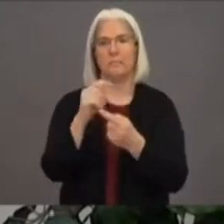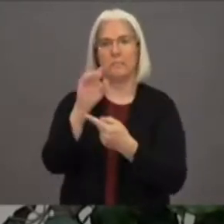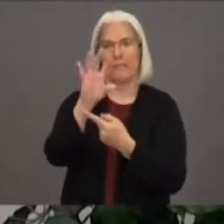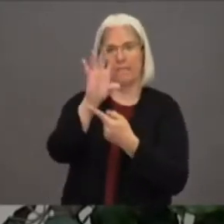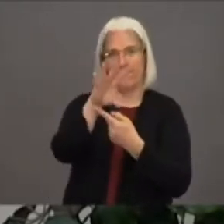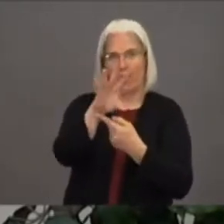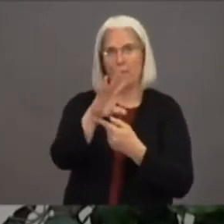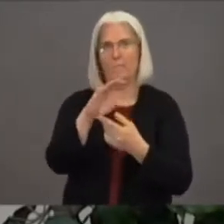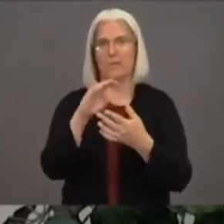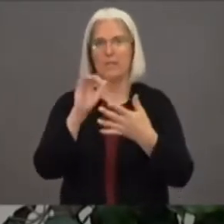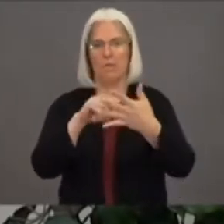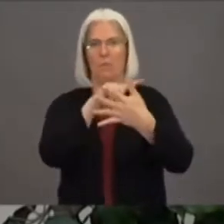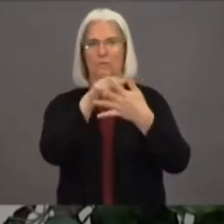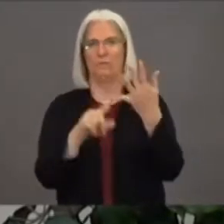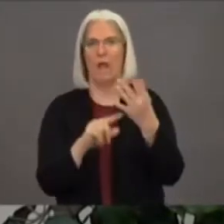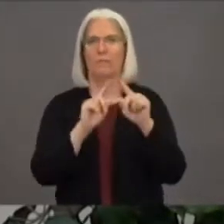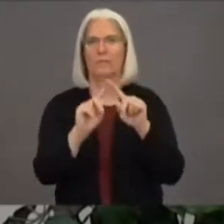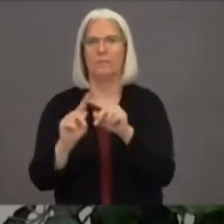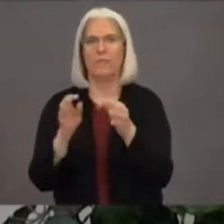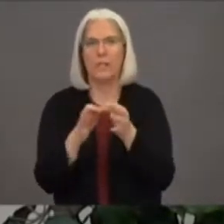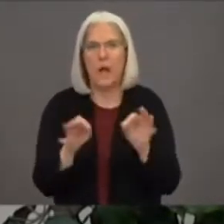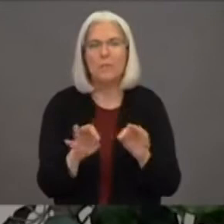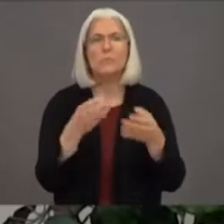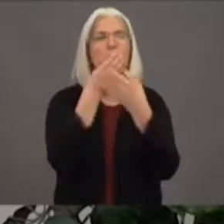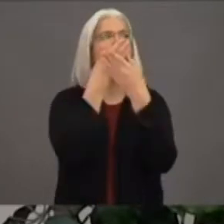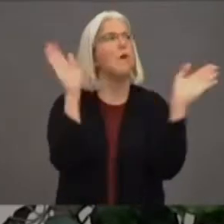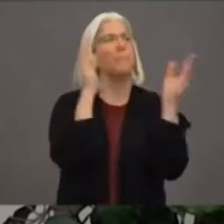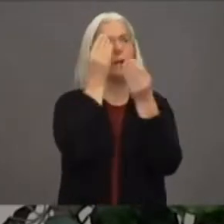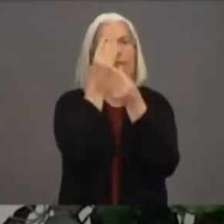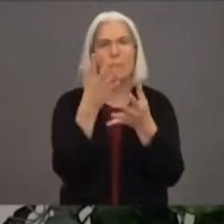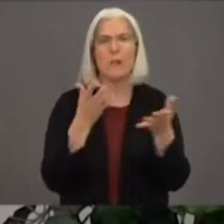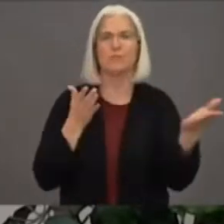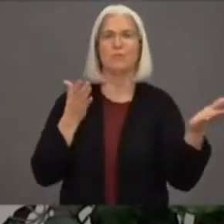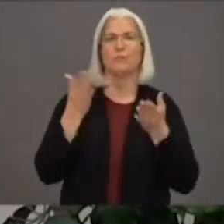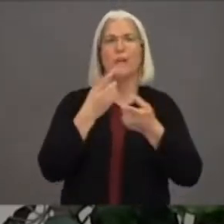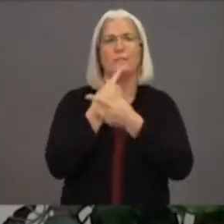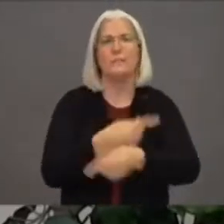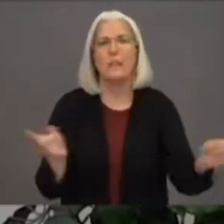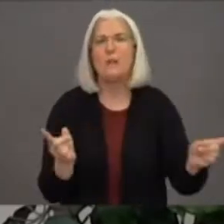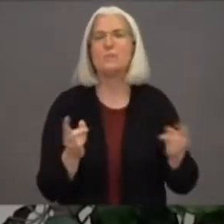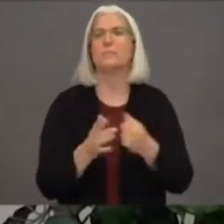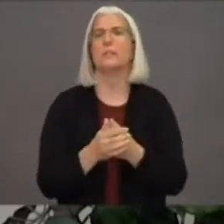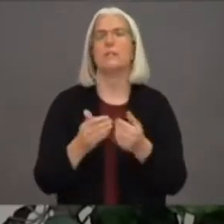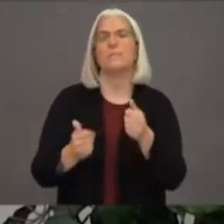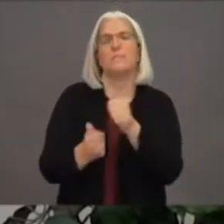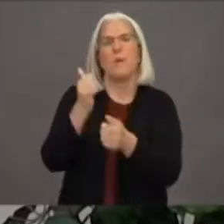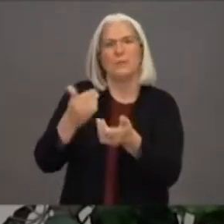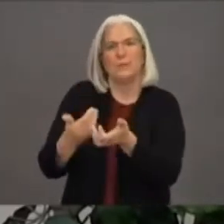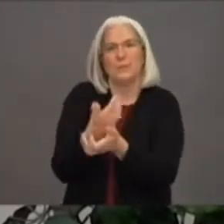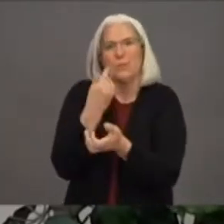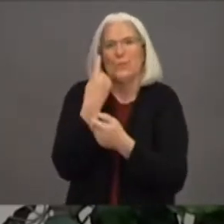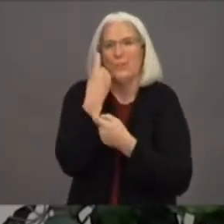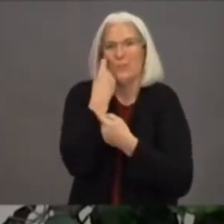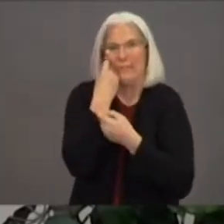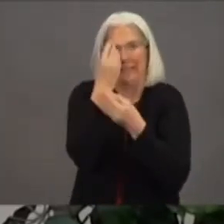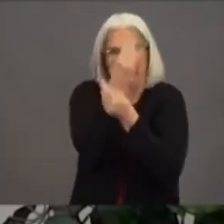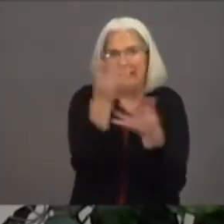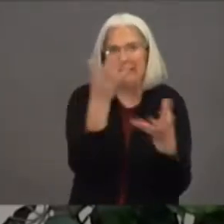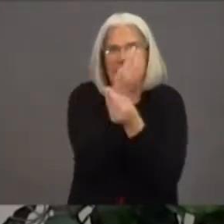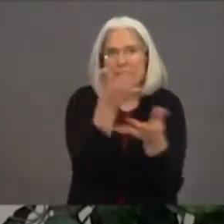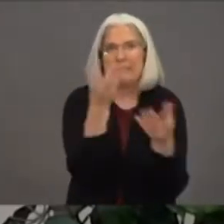announcements, and the most up-to-date information. Plus we have weekly radio shows in Chinese and Vietnamese as well.